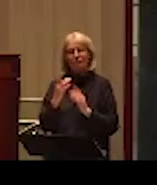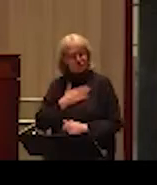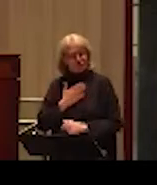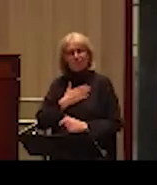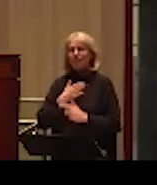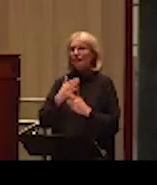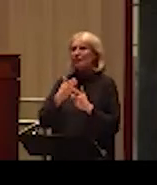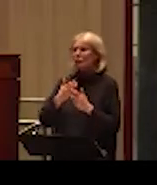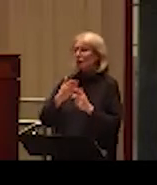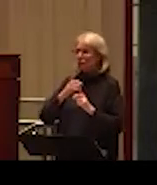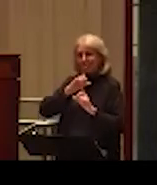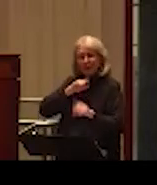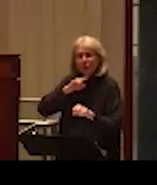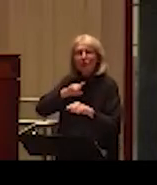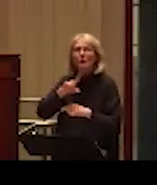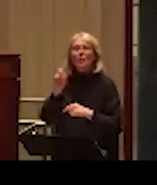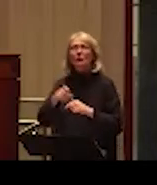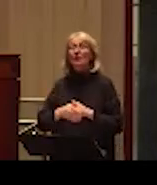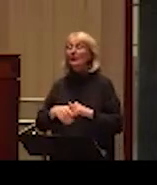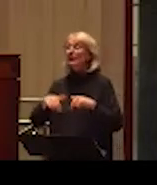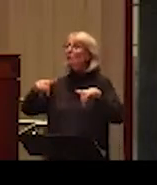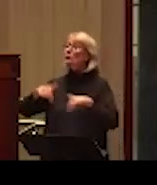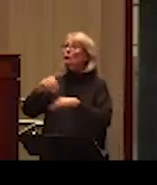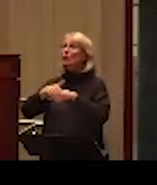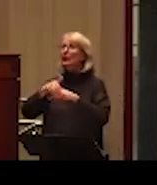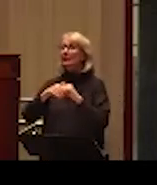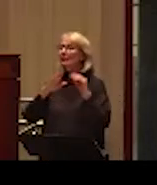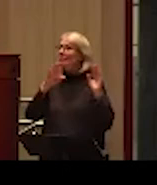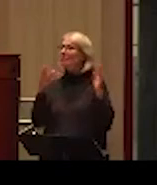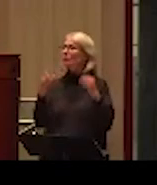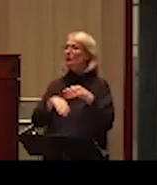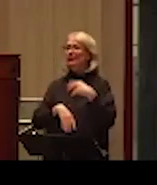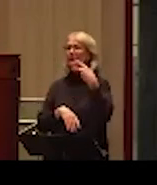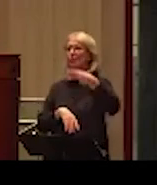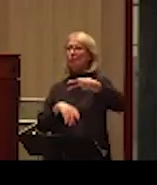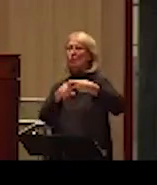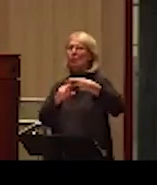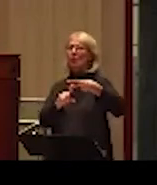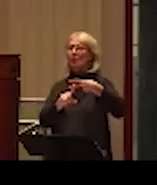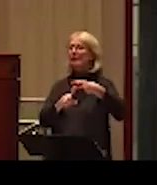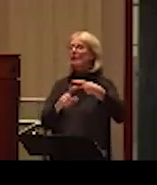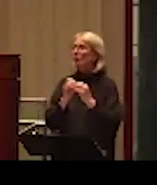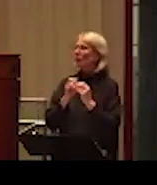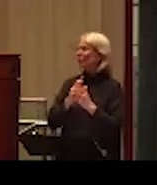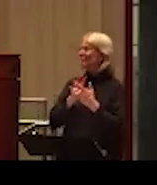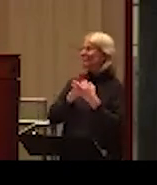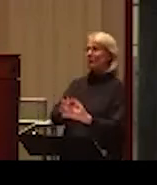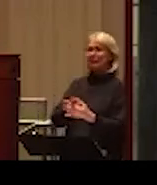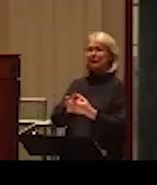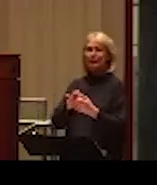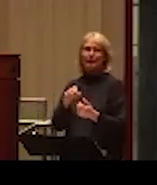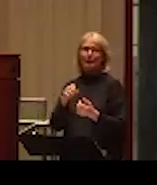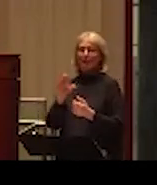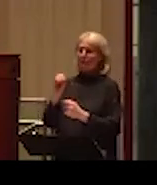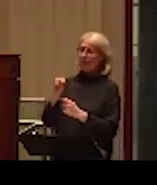address your questions. But in this presentation, I will focus on two major questions, more relevant for the issue on